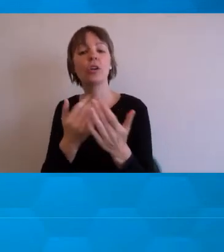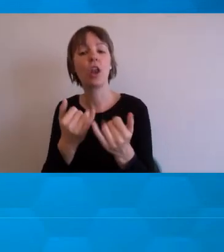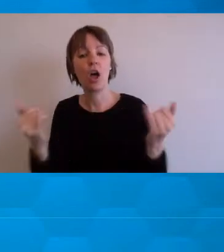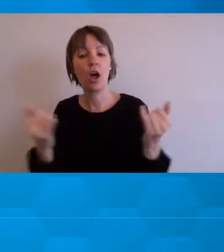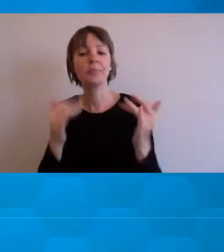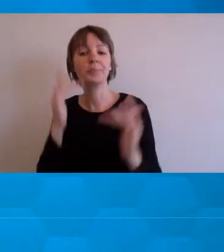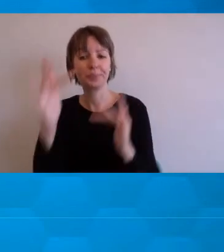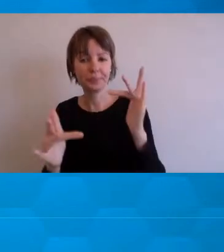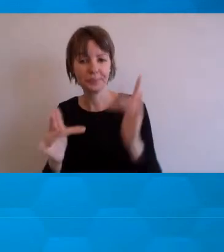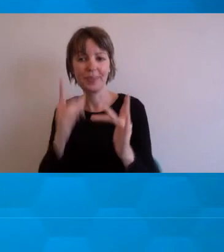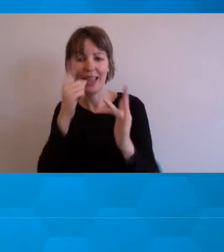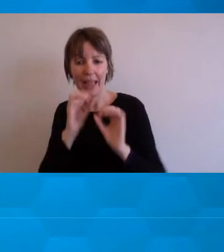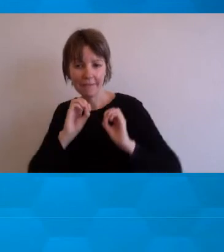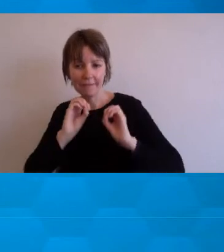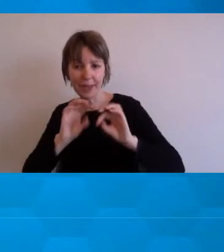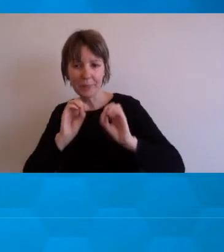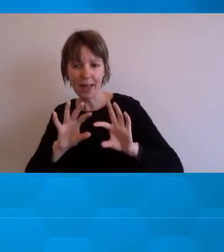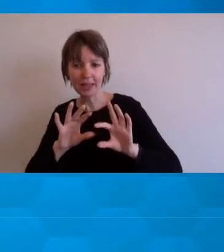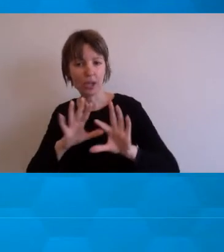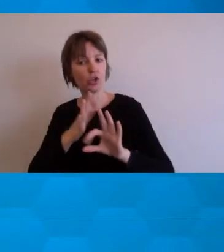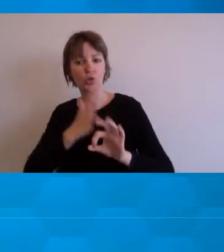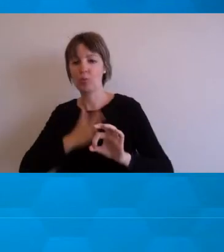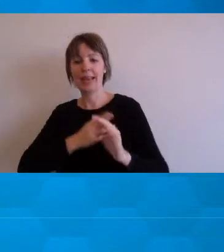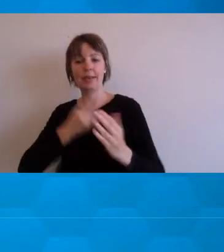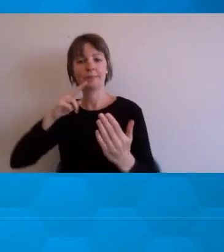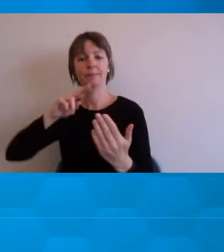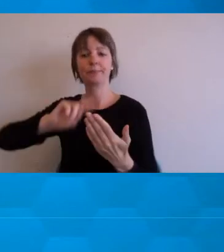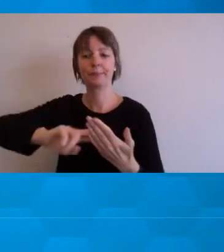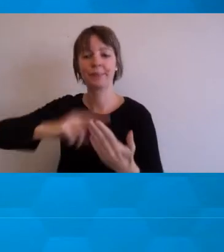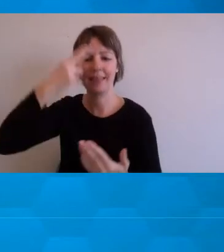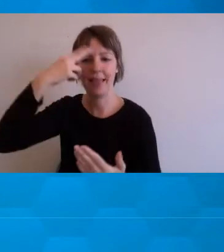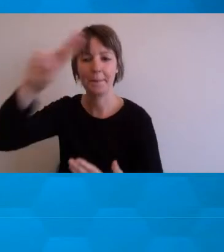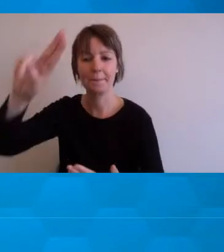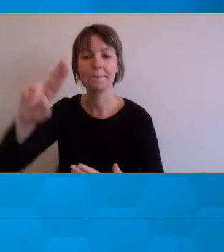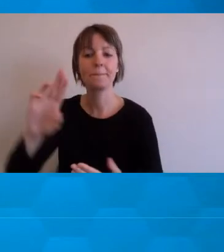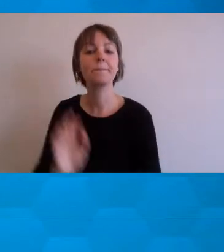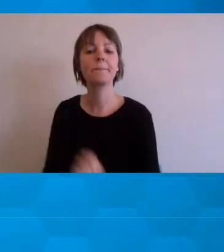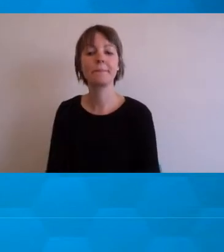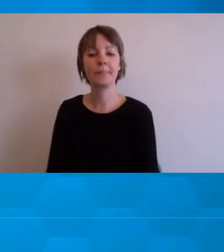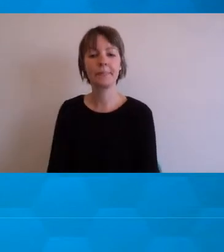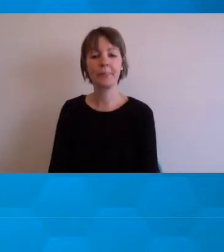feedback that is anonymous, so that I can address it as we go.